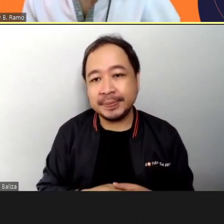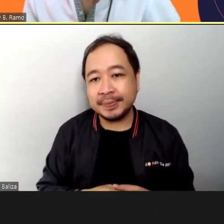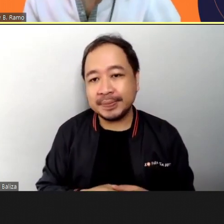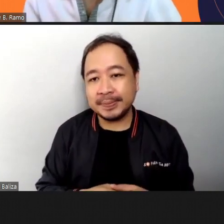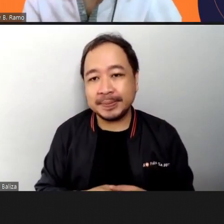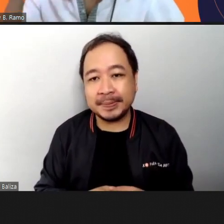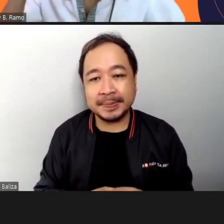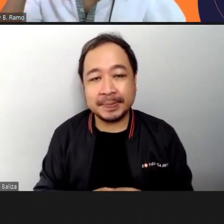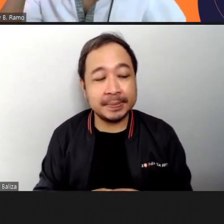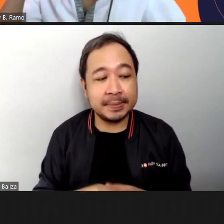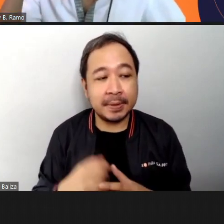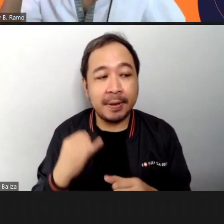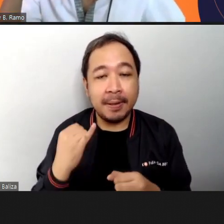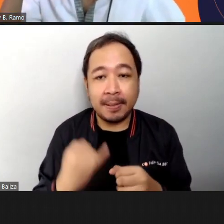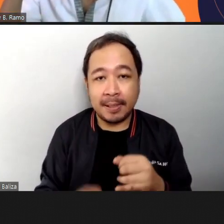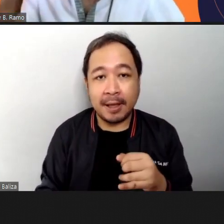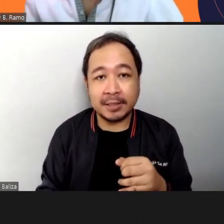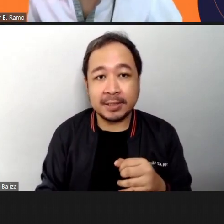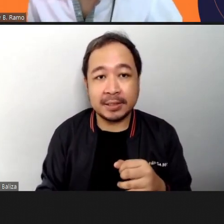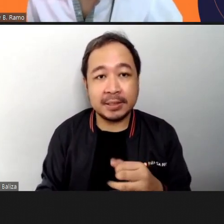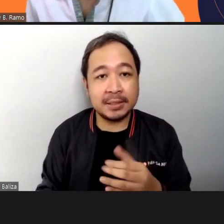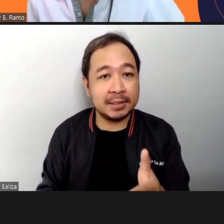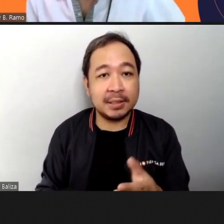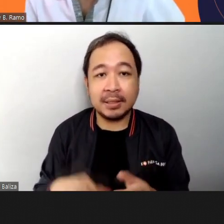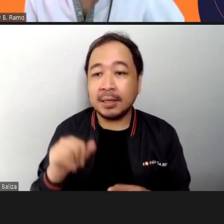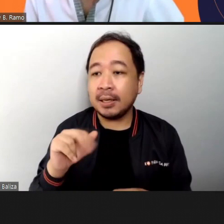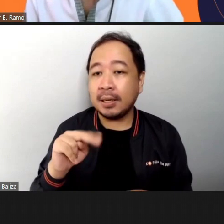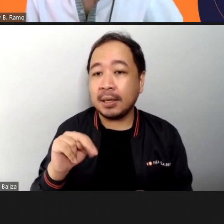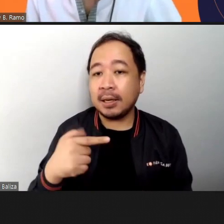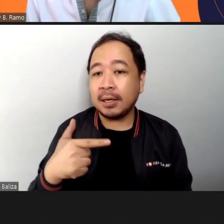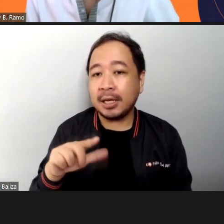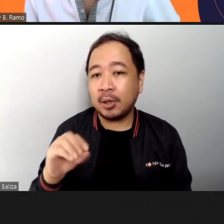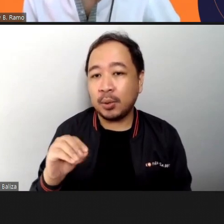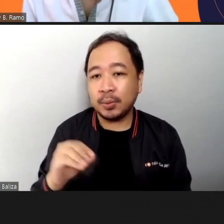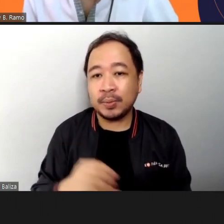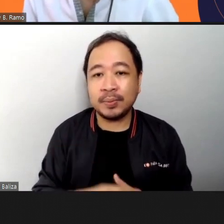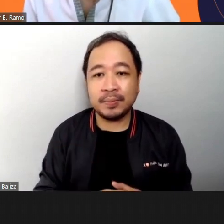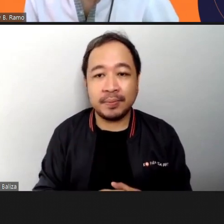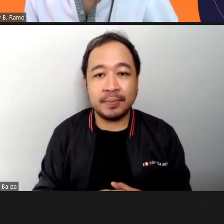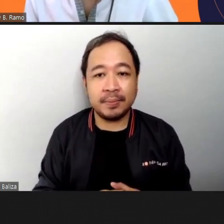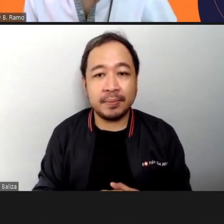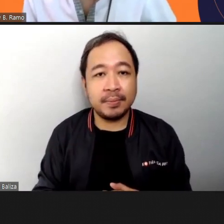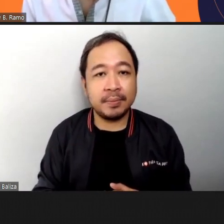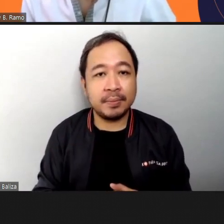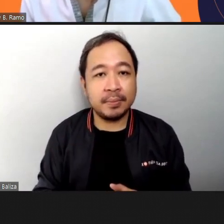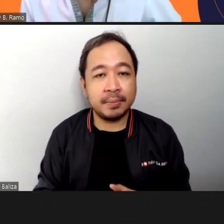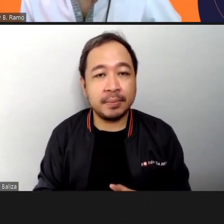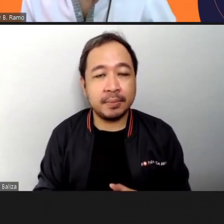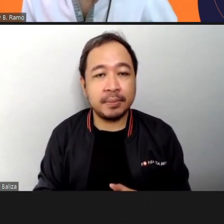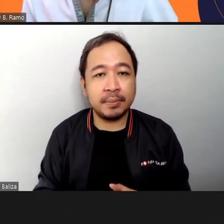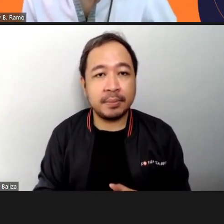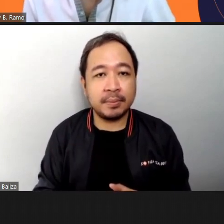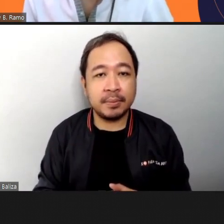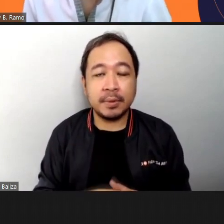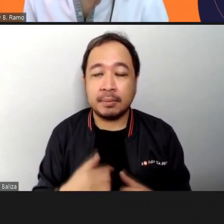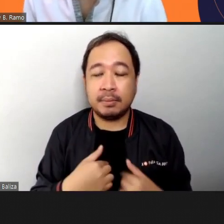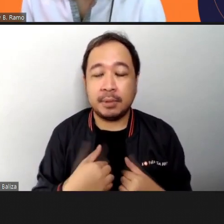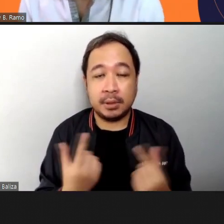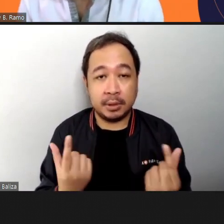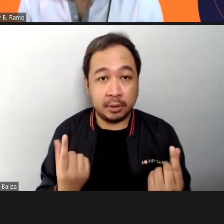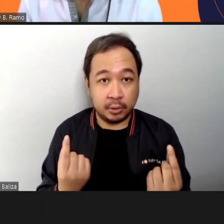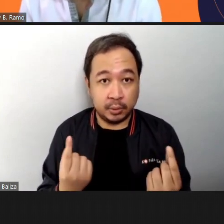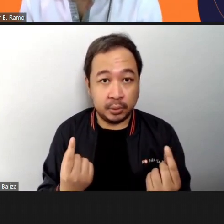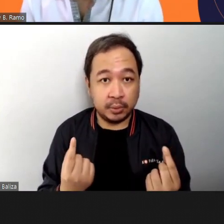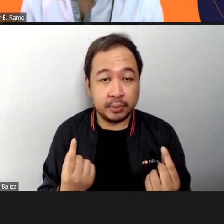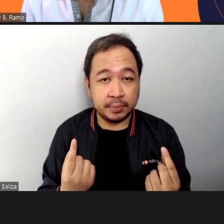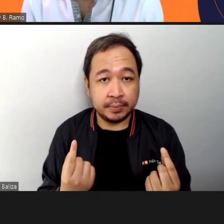and lastly we have Mr. Angelo Alisna so ayun po yung practice na ginagawa po for